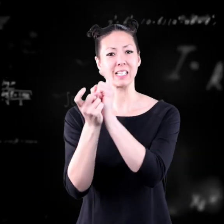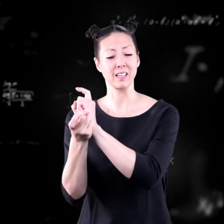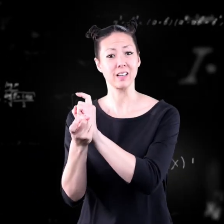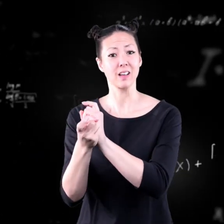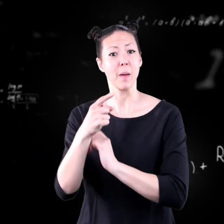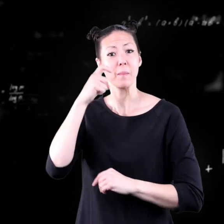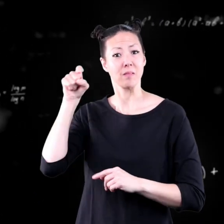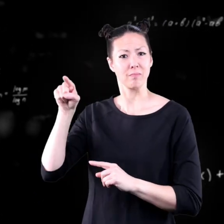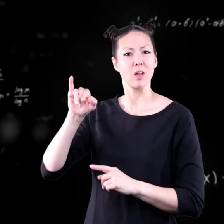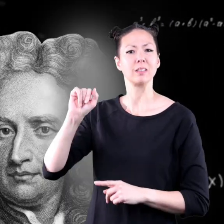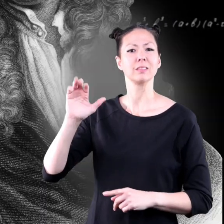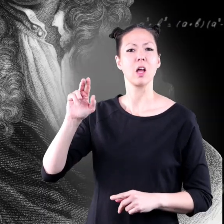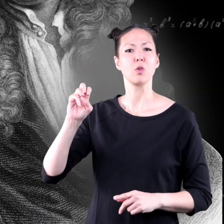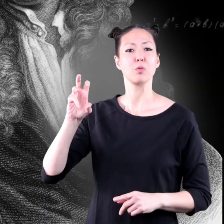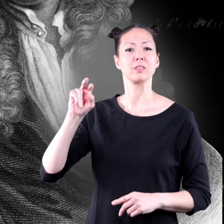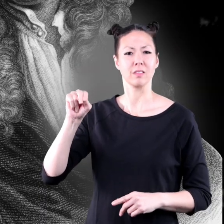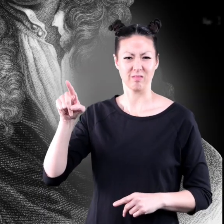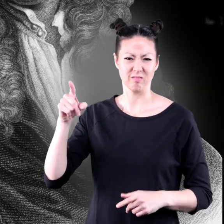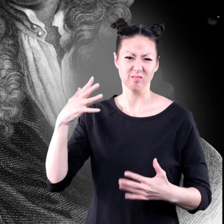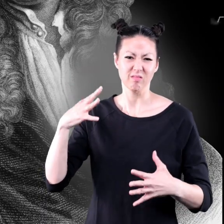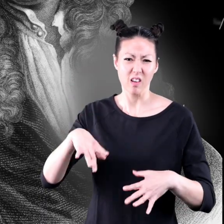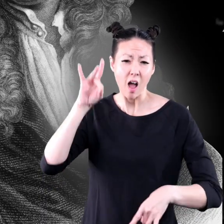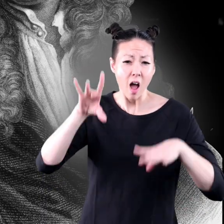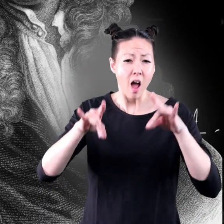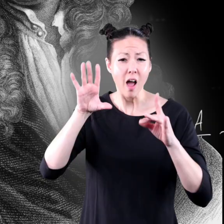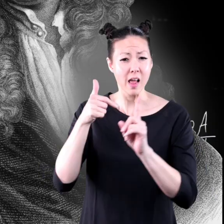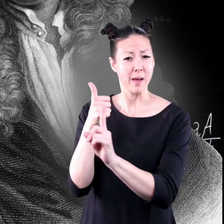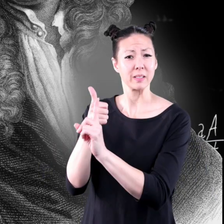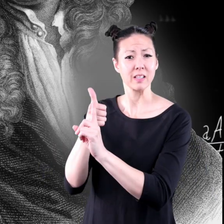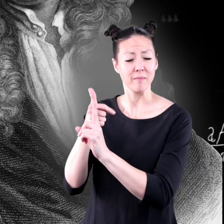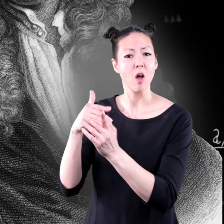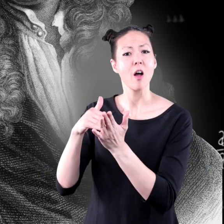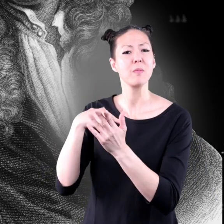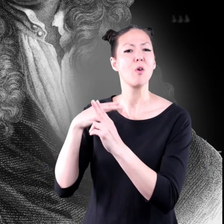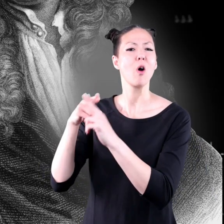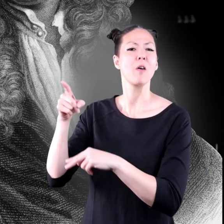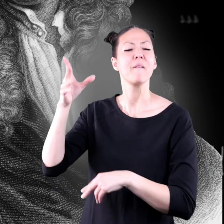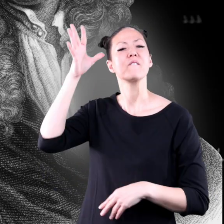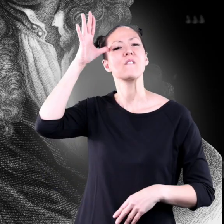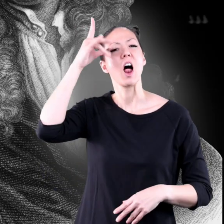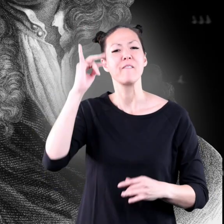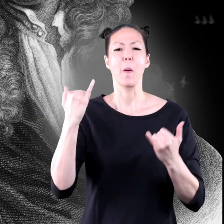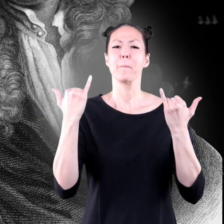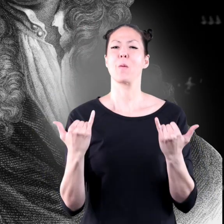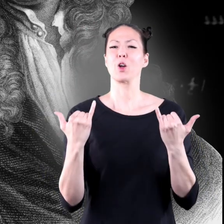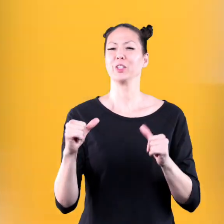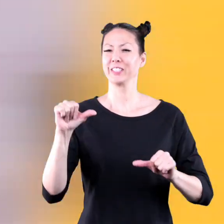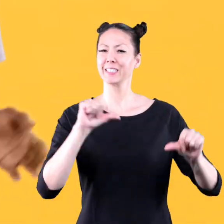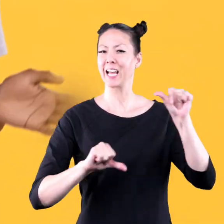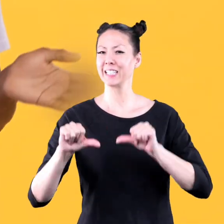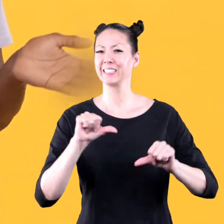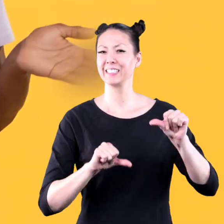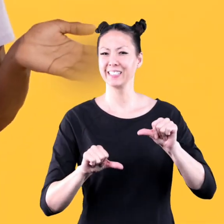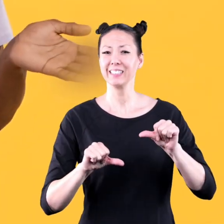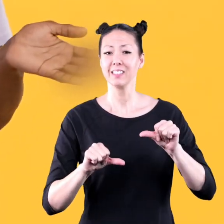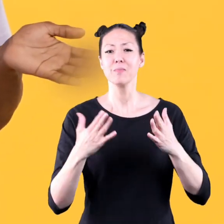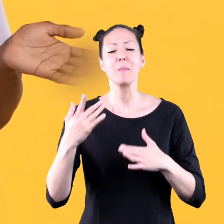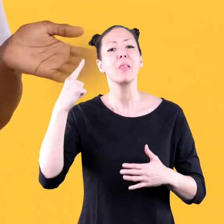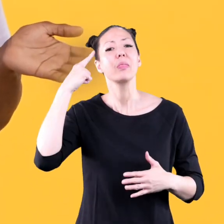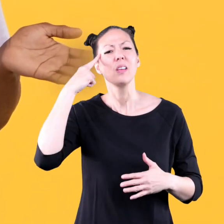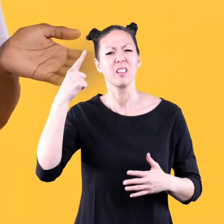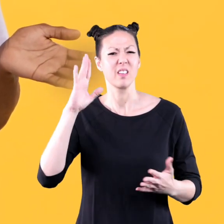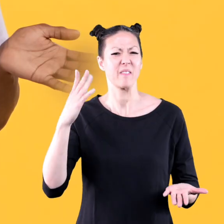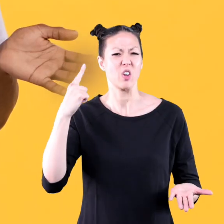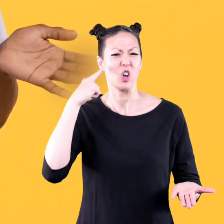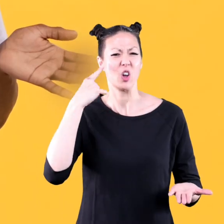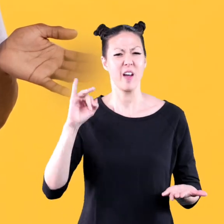And because Isaac Newton made a lot of discoveries himself, we often call him the father of modern science. You may think